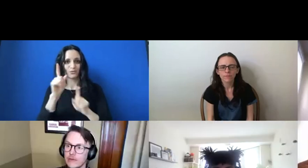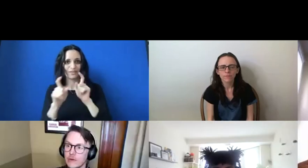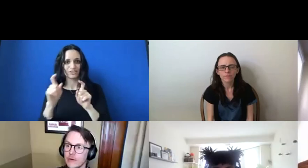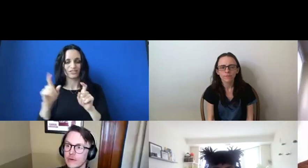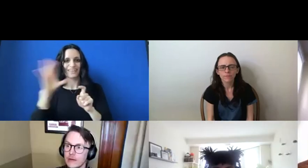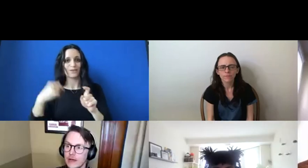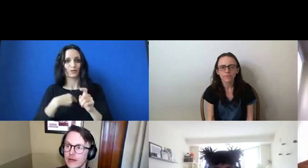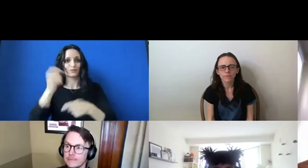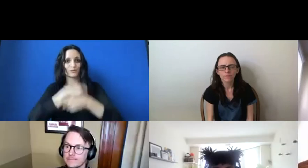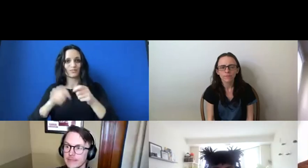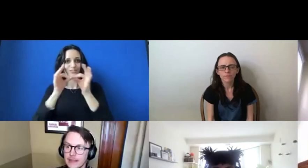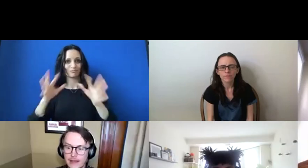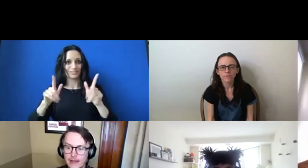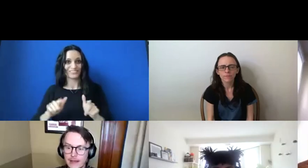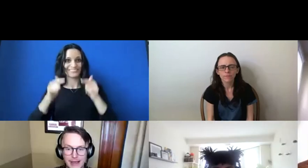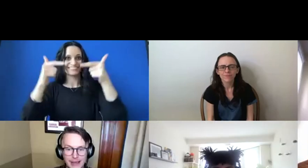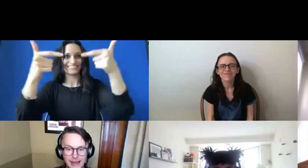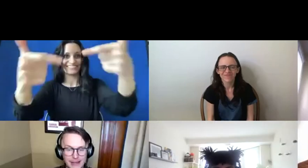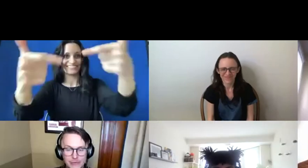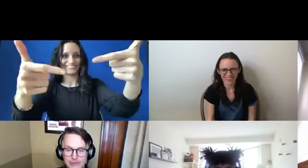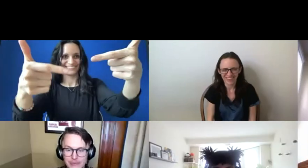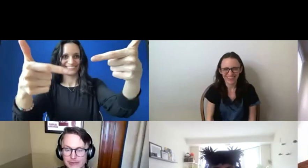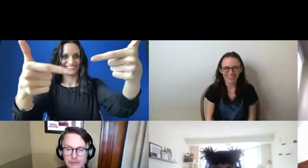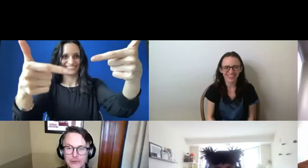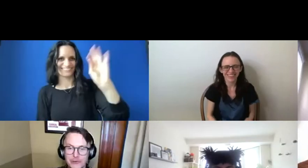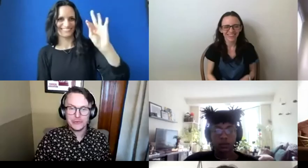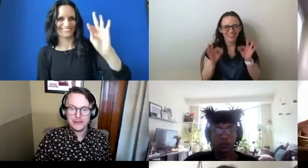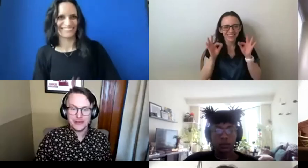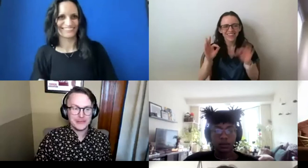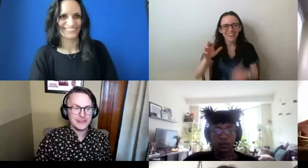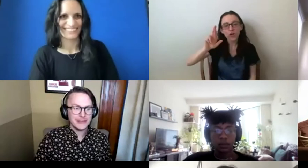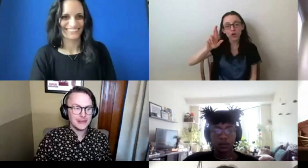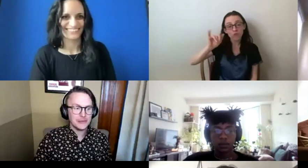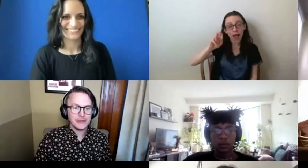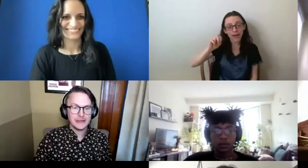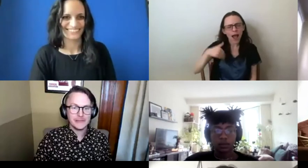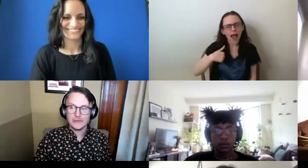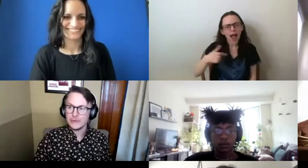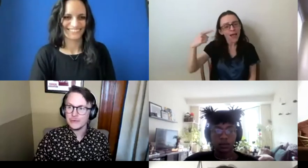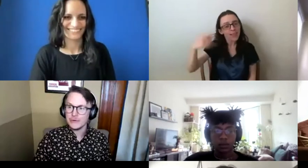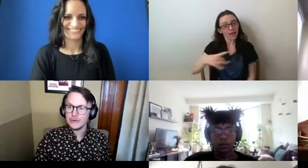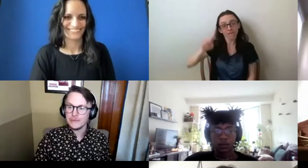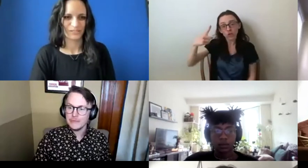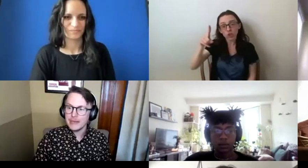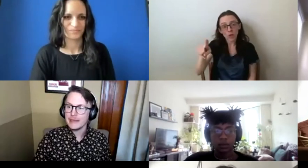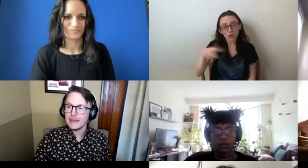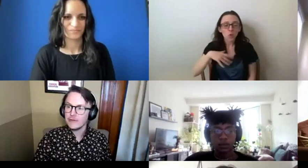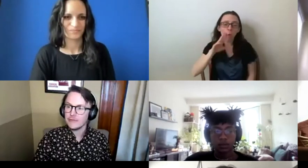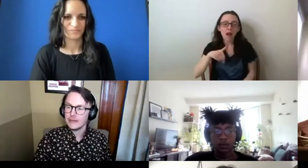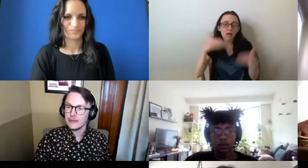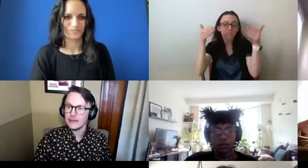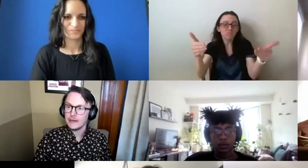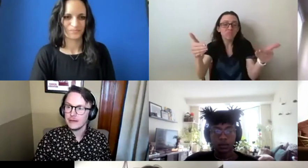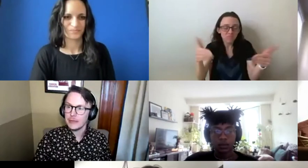so I sort of like the very first question we got, which I think applies to many of